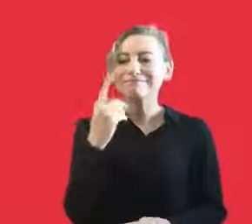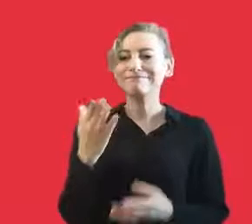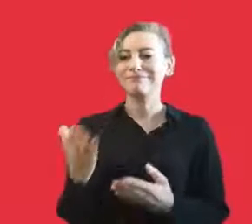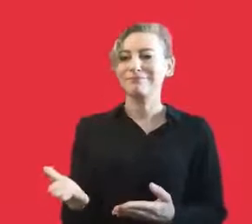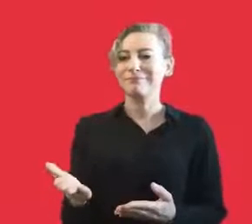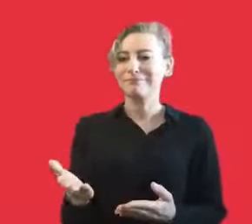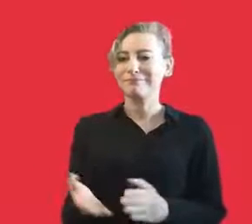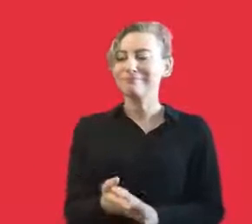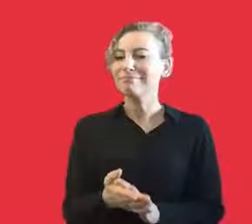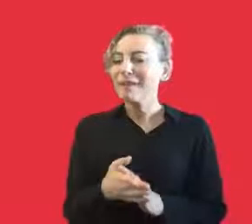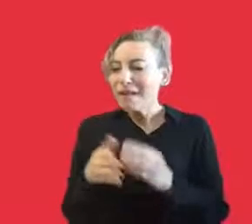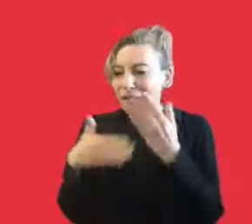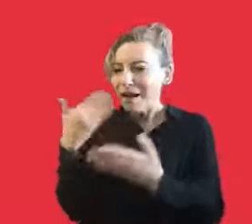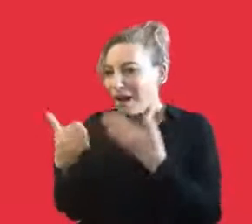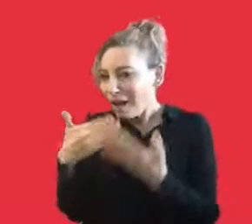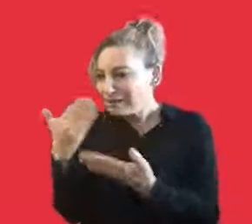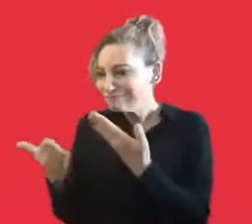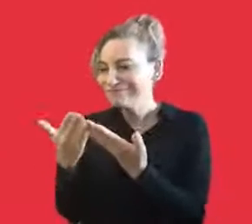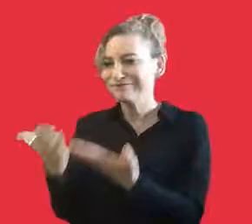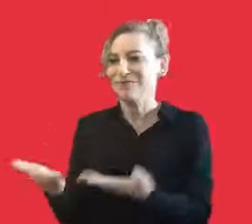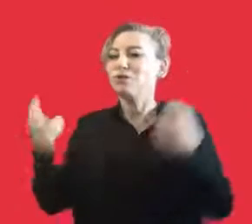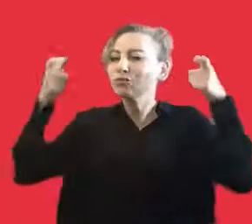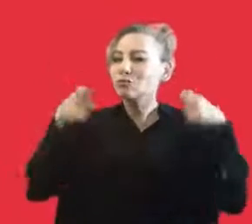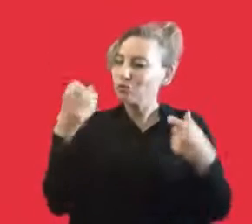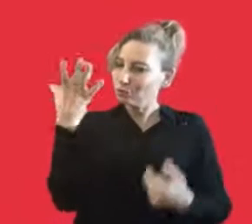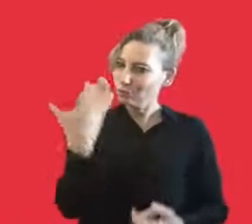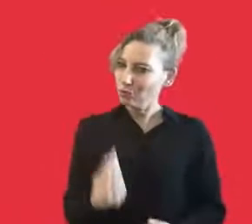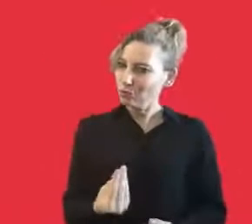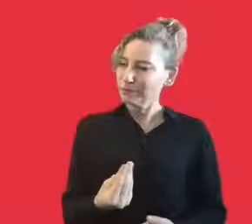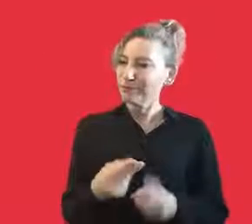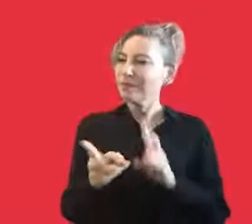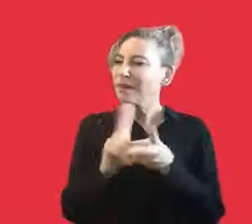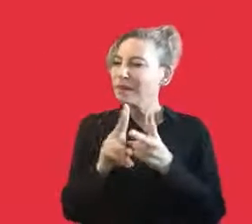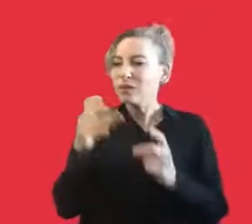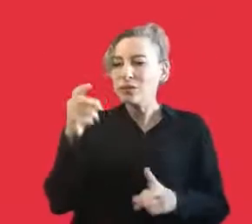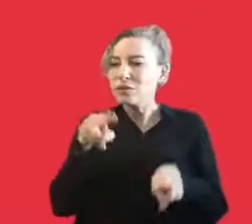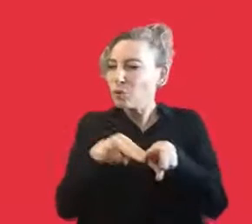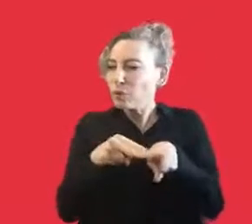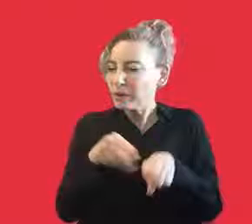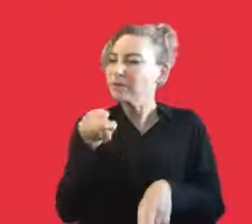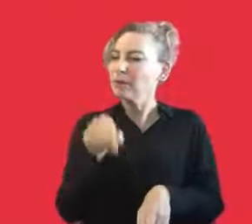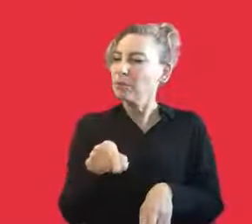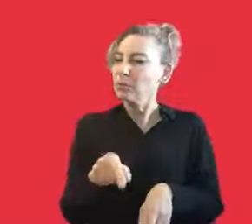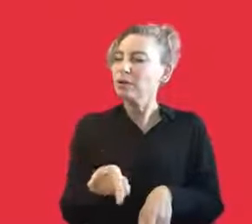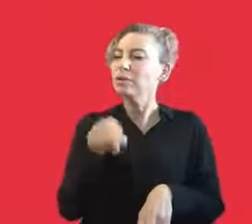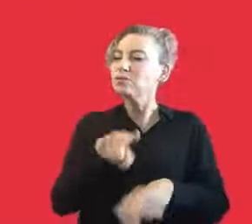to municipalities or the state or the government. So they are also responsible in that sense. And theatre cooperative